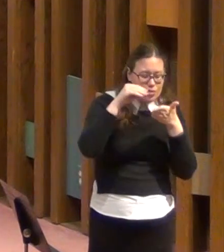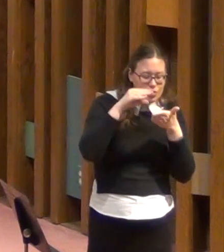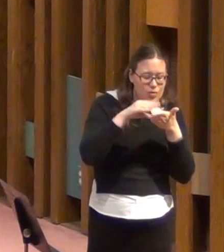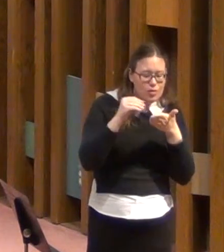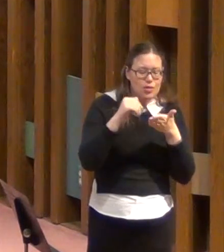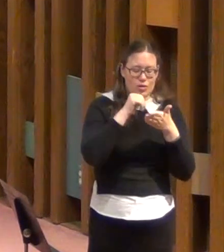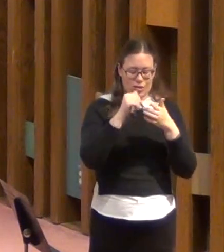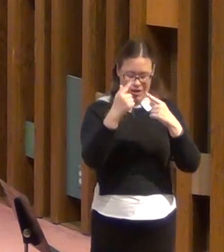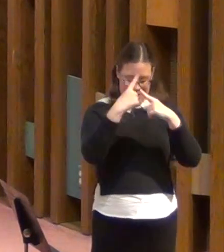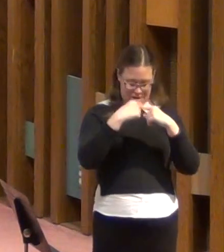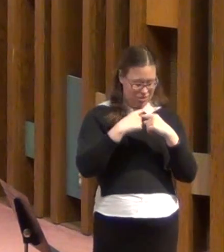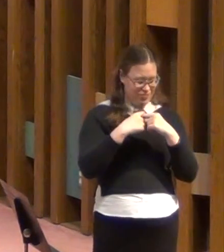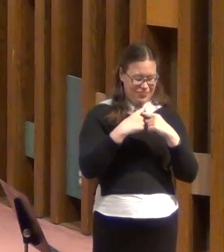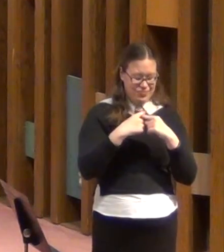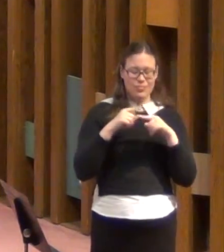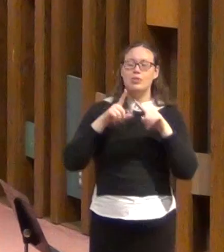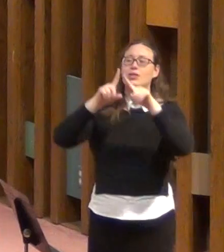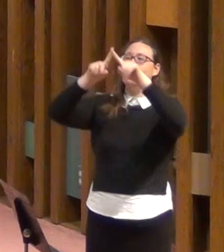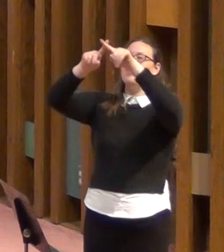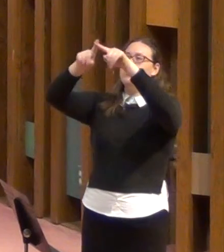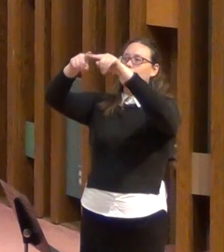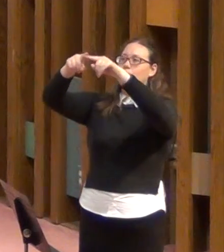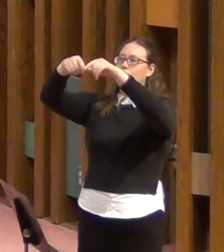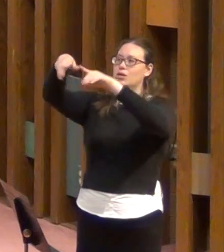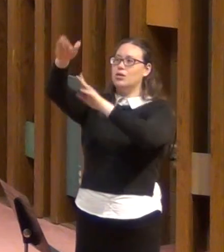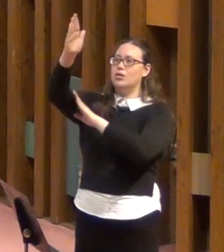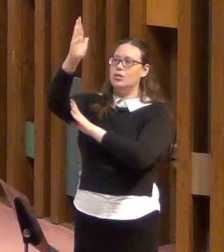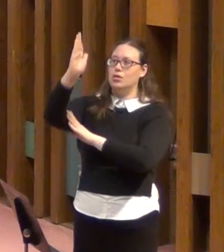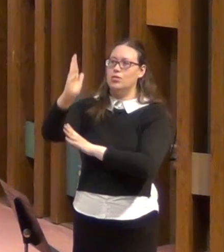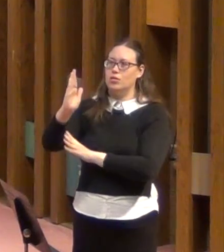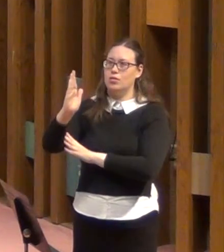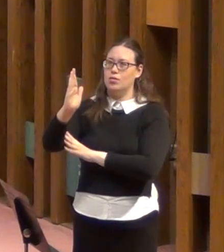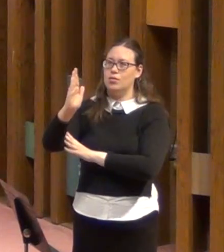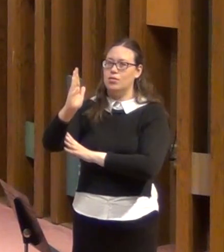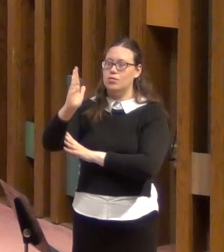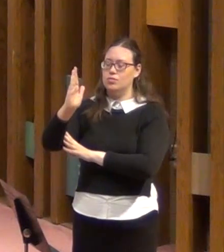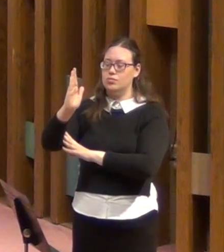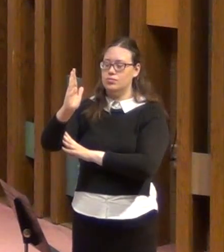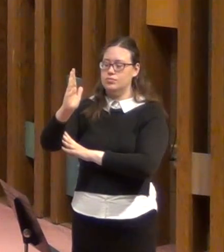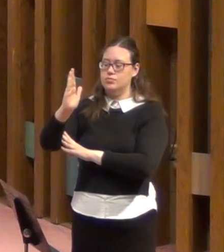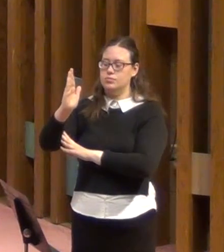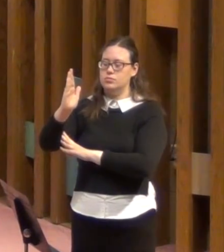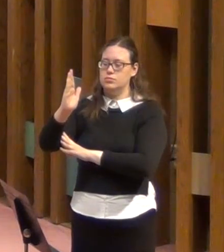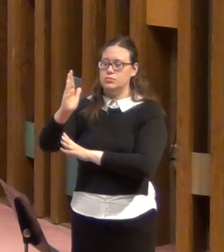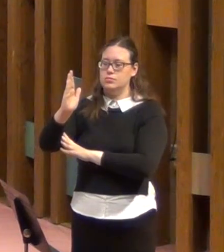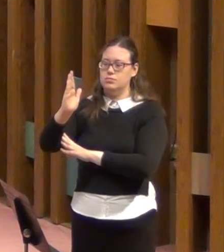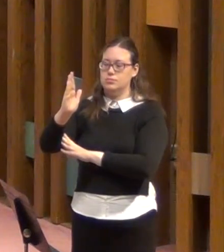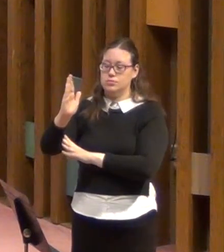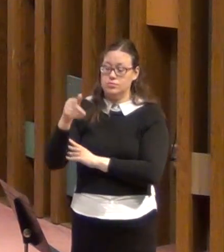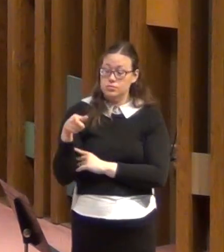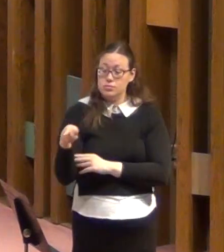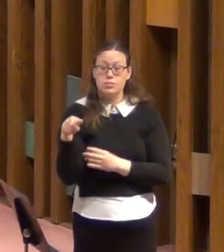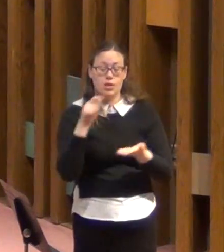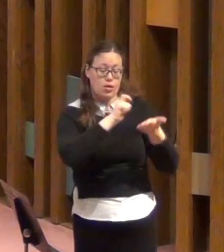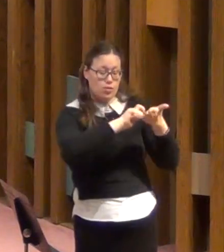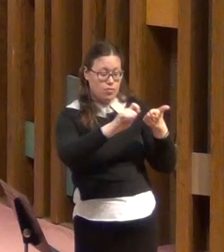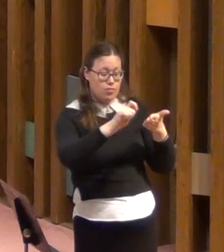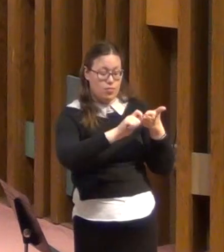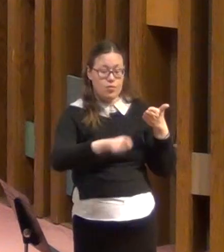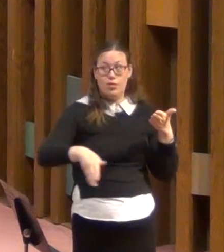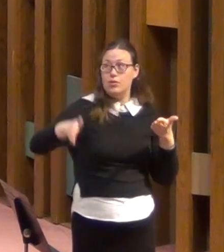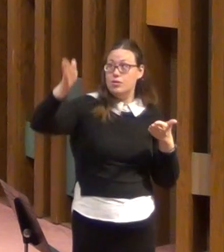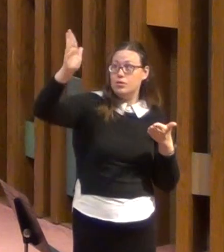but to rely instead upon God's strength. He also wrote that God has